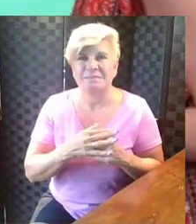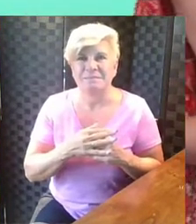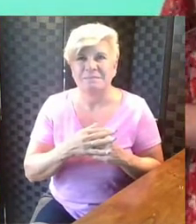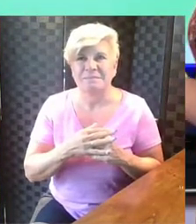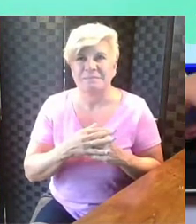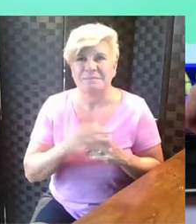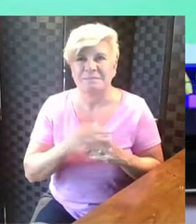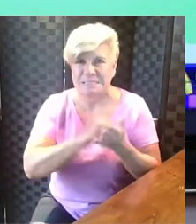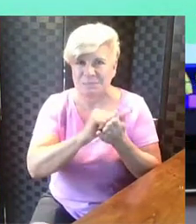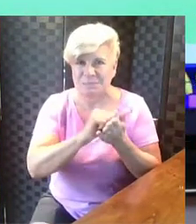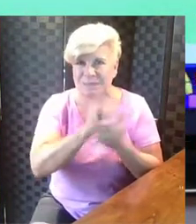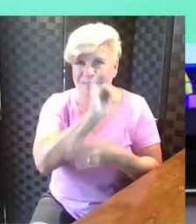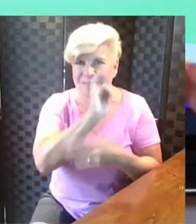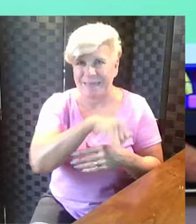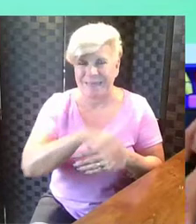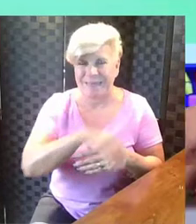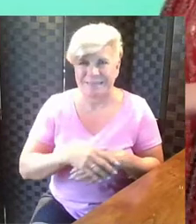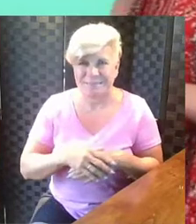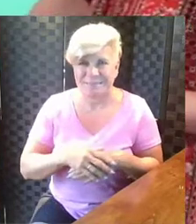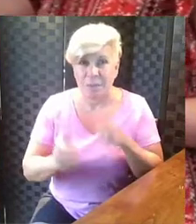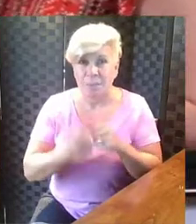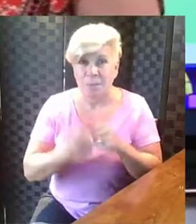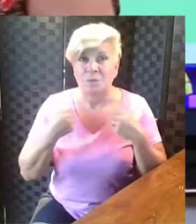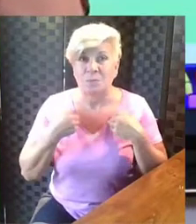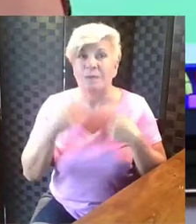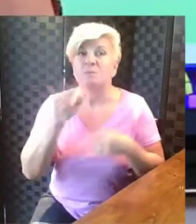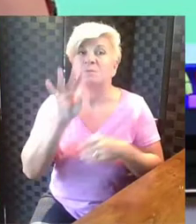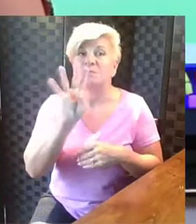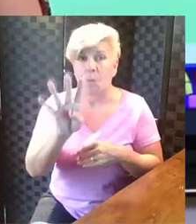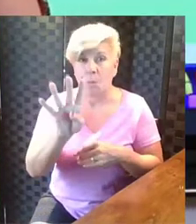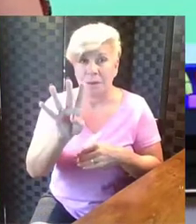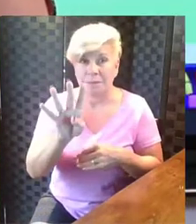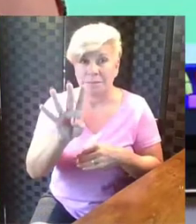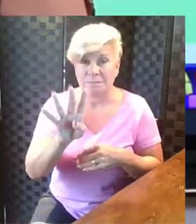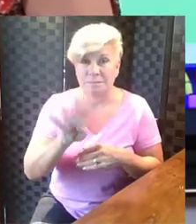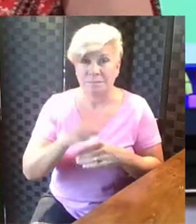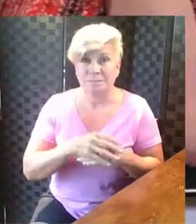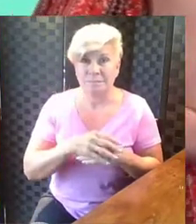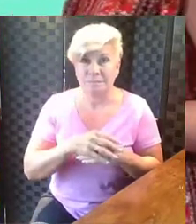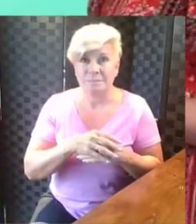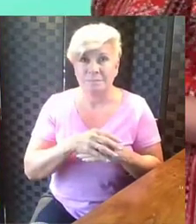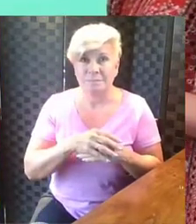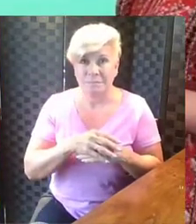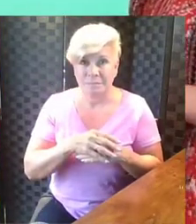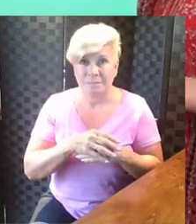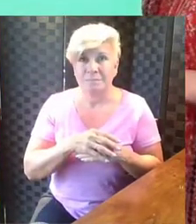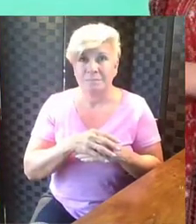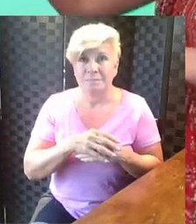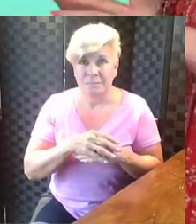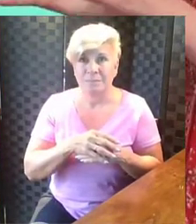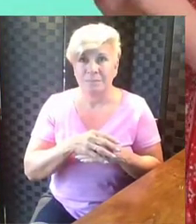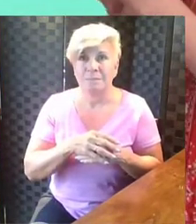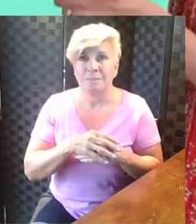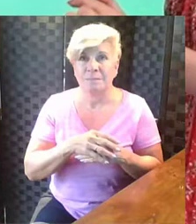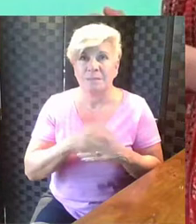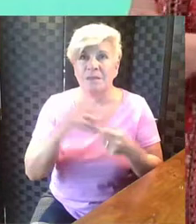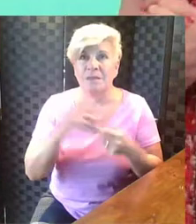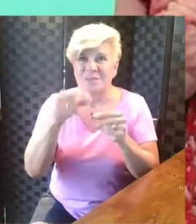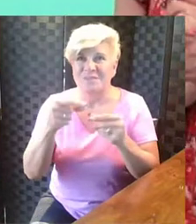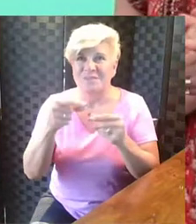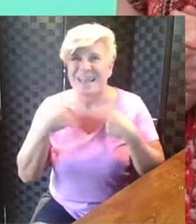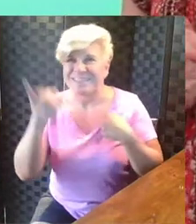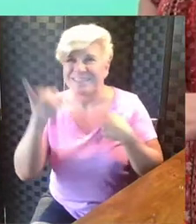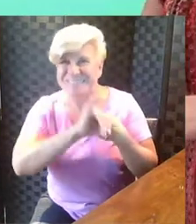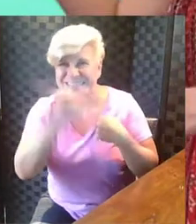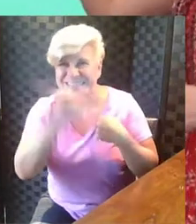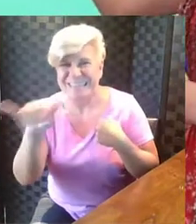Erase that. The most that we had was four. Or I mean, the same that we had, the things we had, the cubes that we